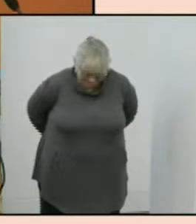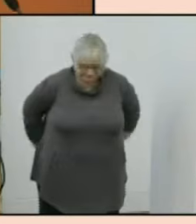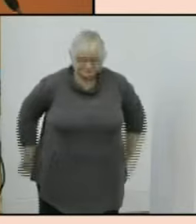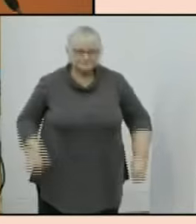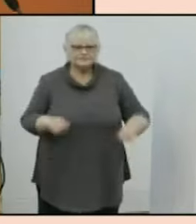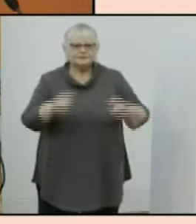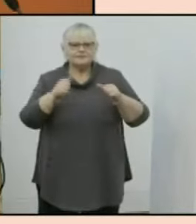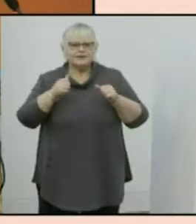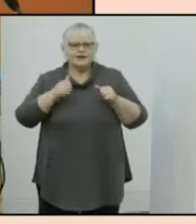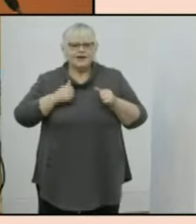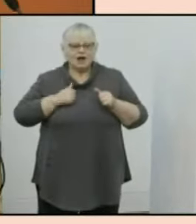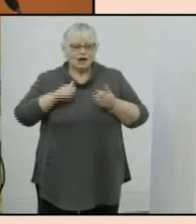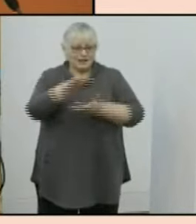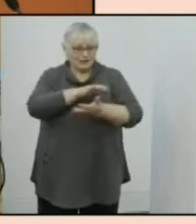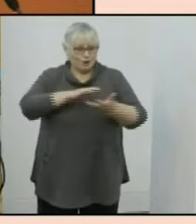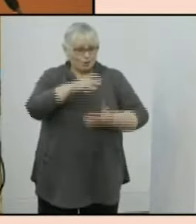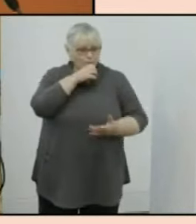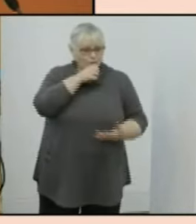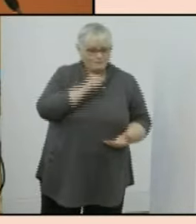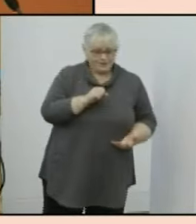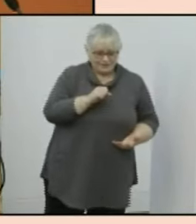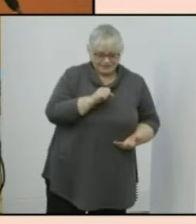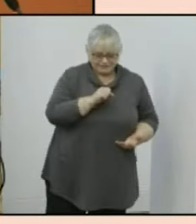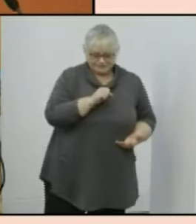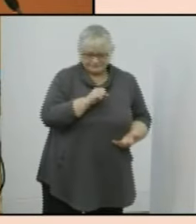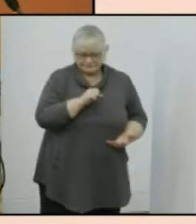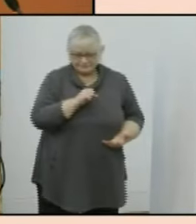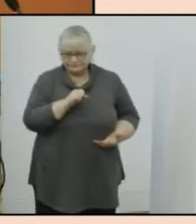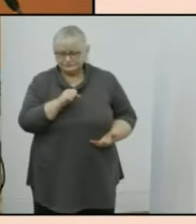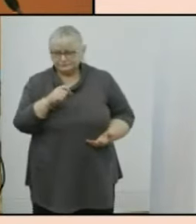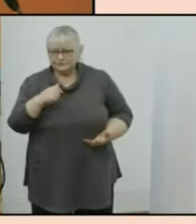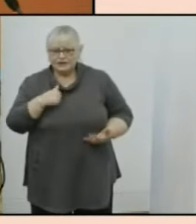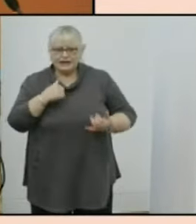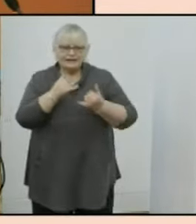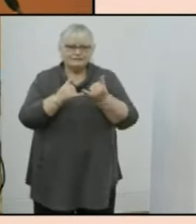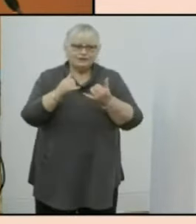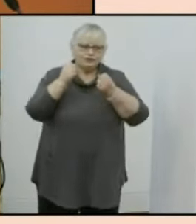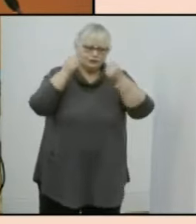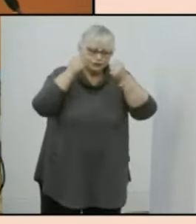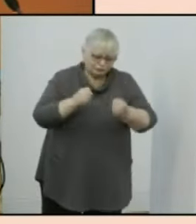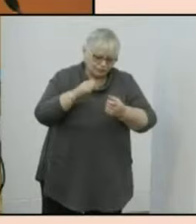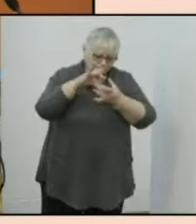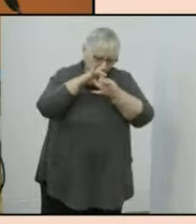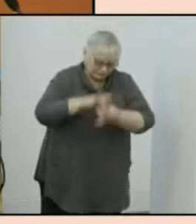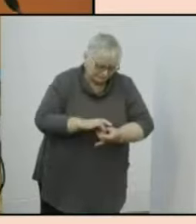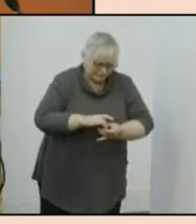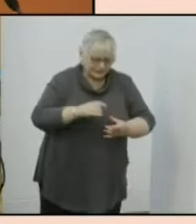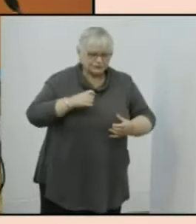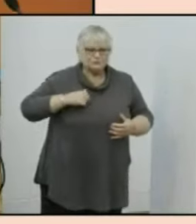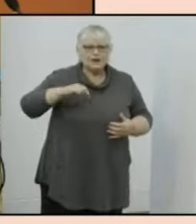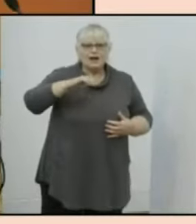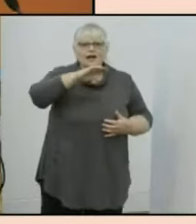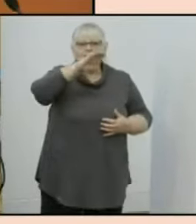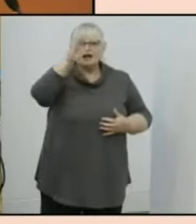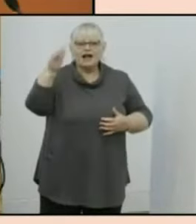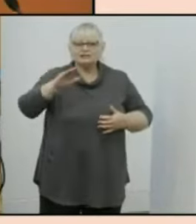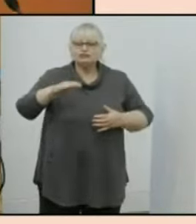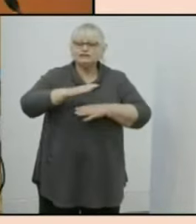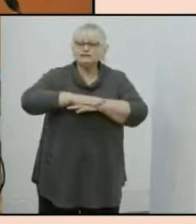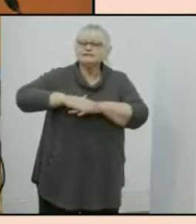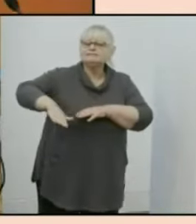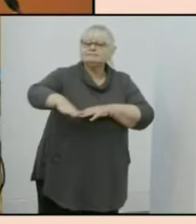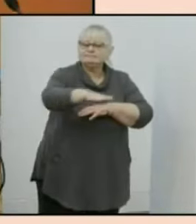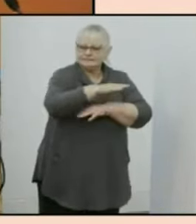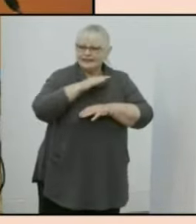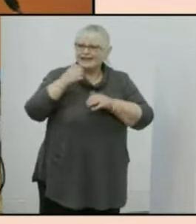okay might be an honorable man and uh i have really strong ties with my country i can tell that those spirits have now joined us